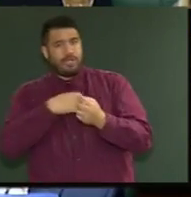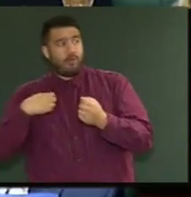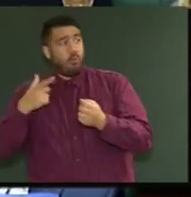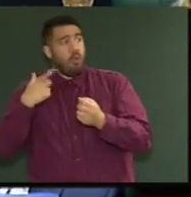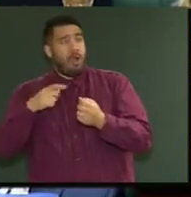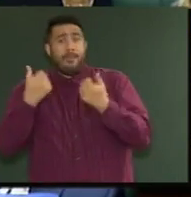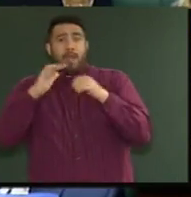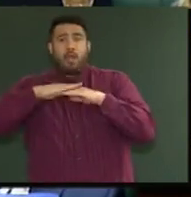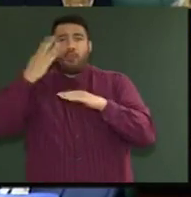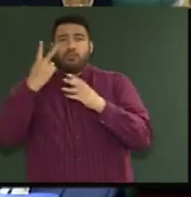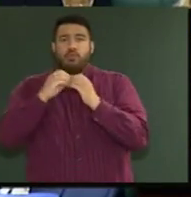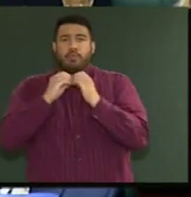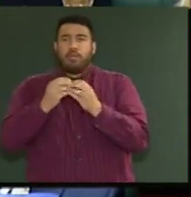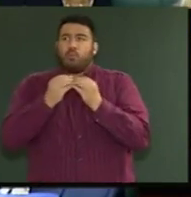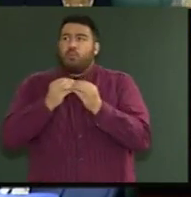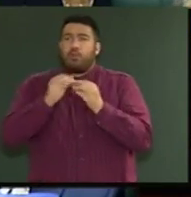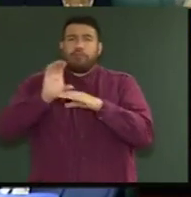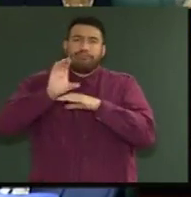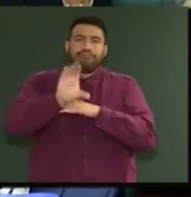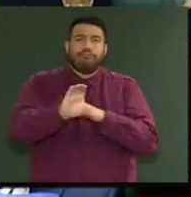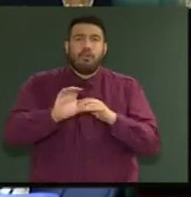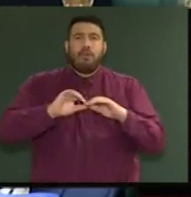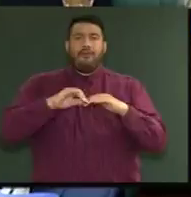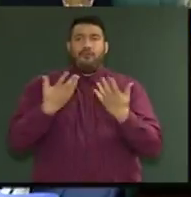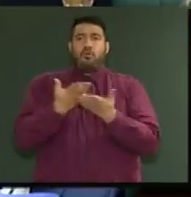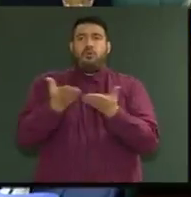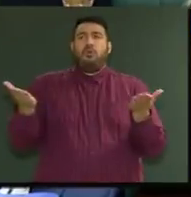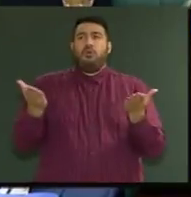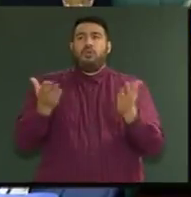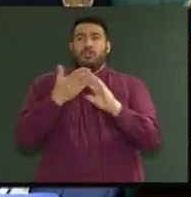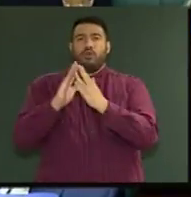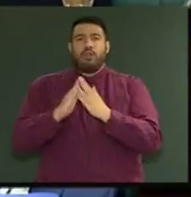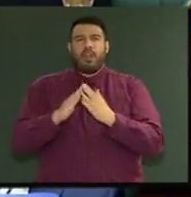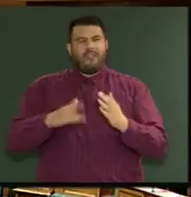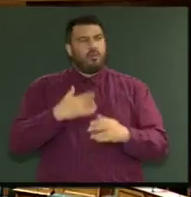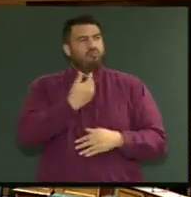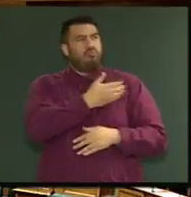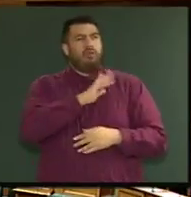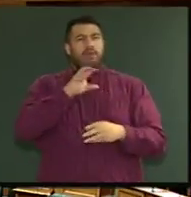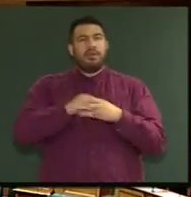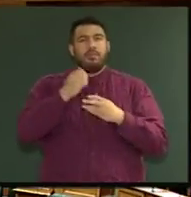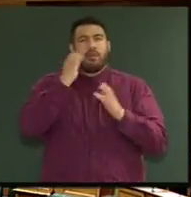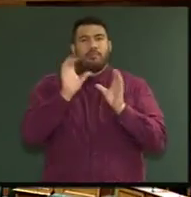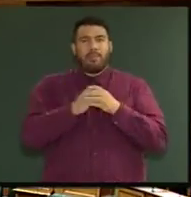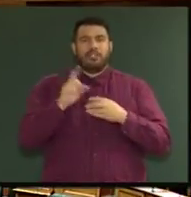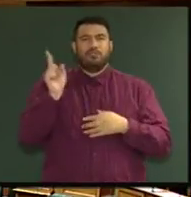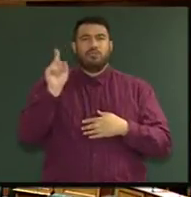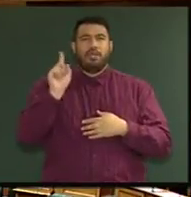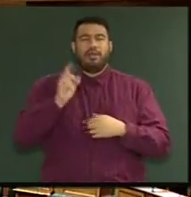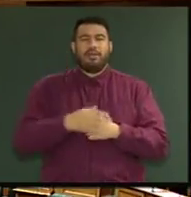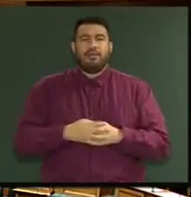$2 billion, Mr Speaker. It's a good day to be in the Māori Party. Mr Speaker, that means